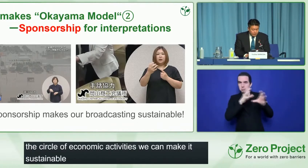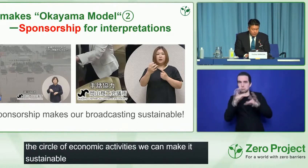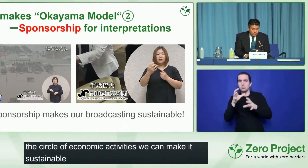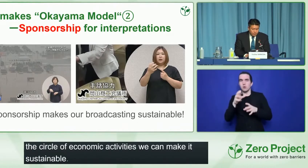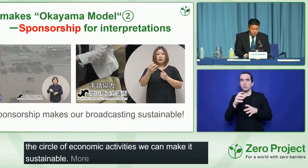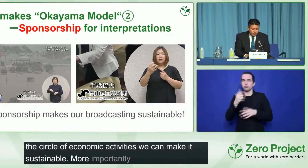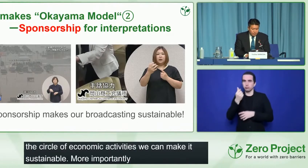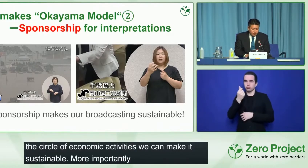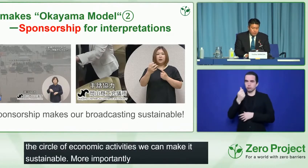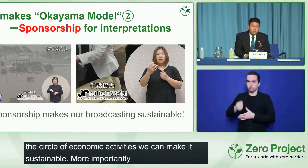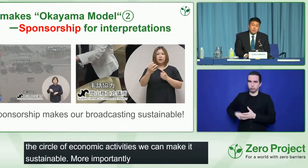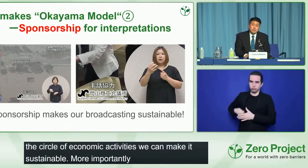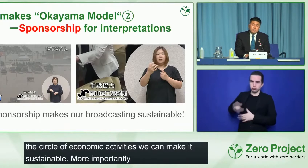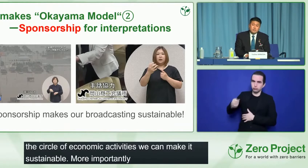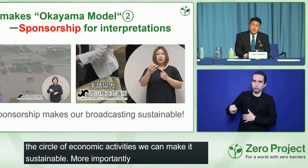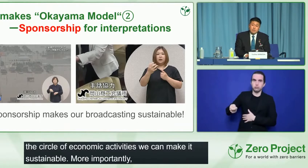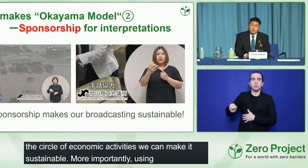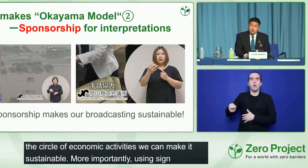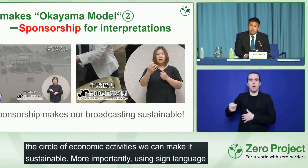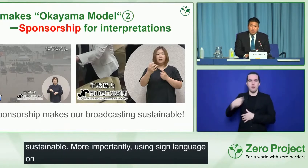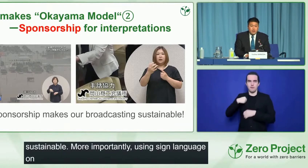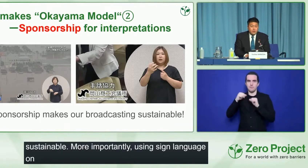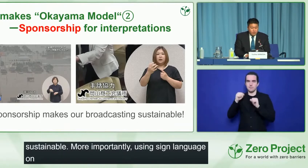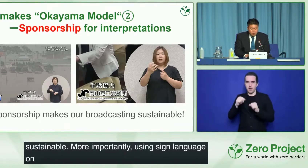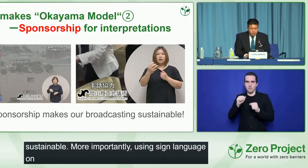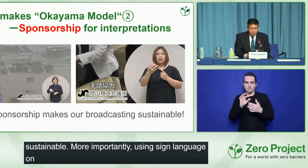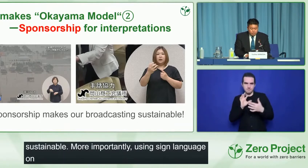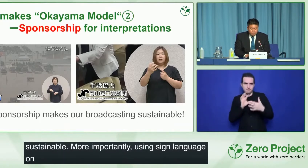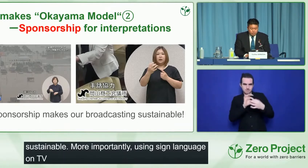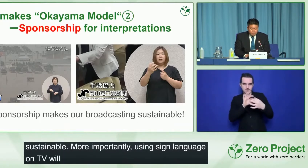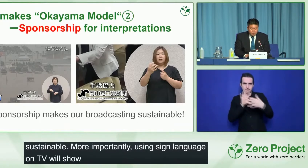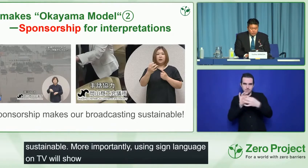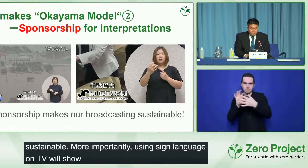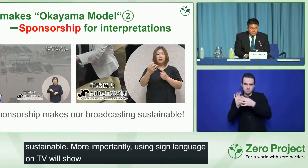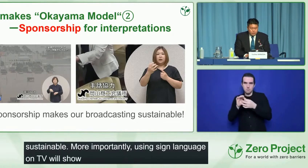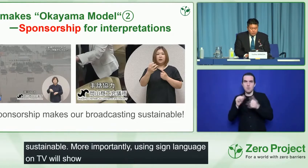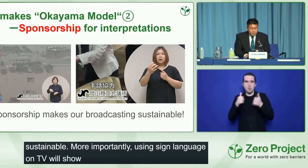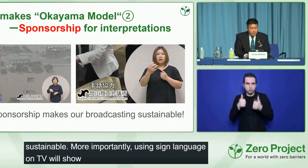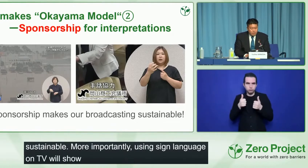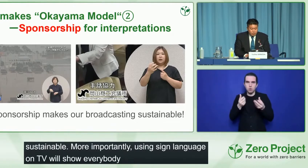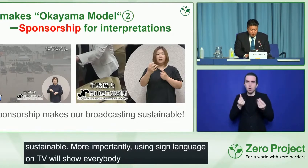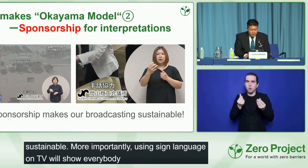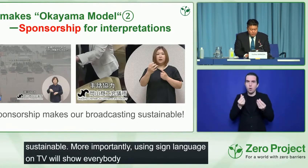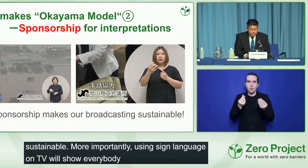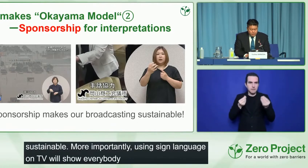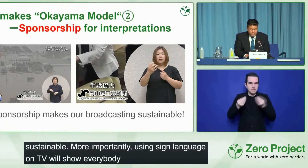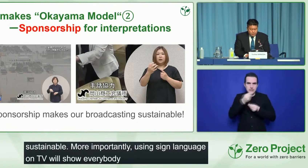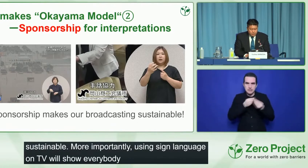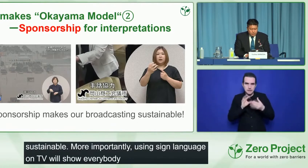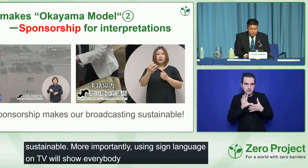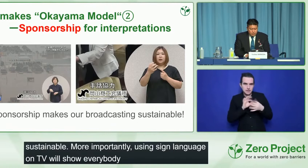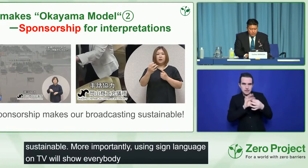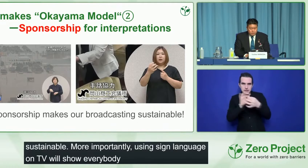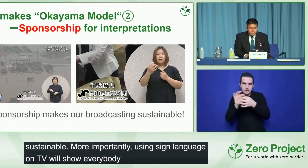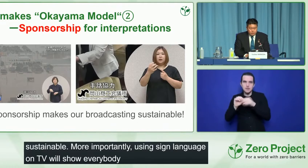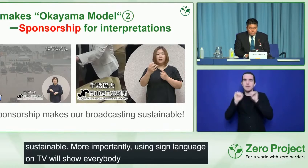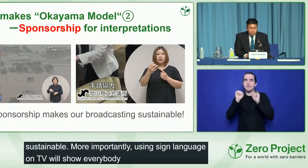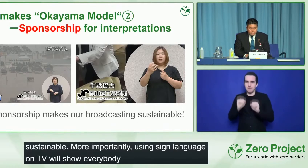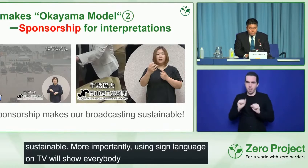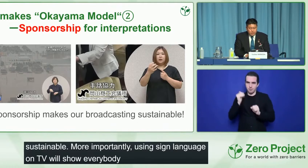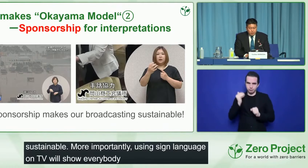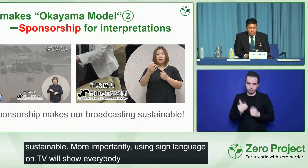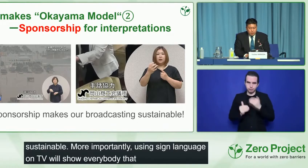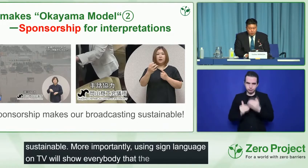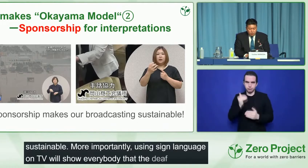everybody that deaf are here. They have rights. And